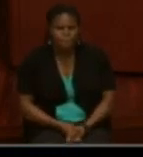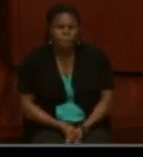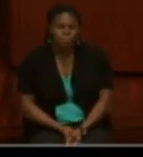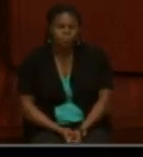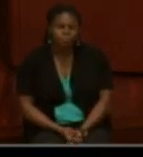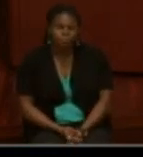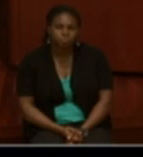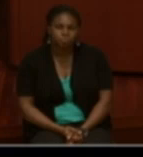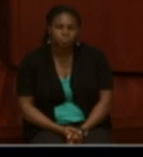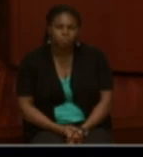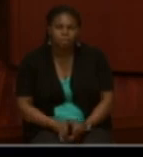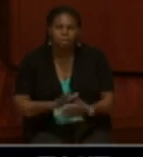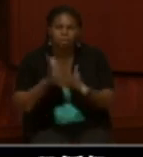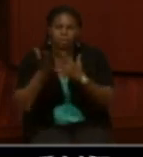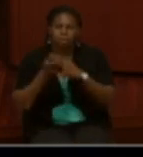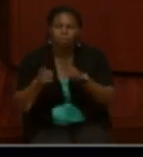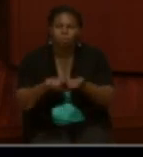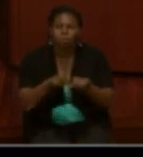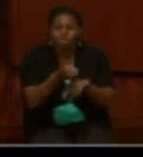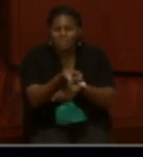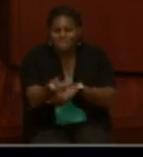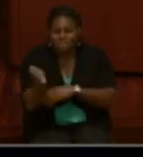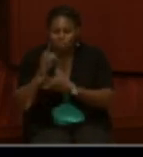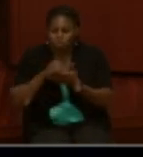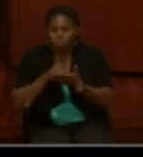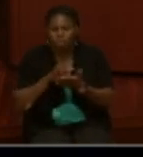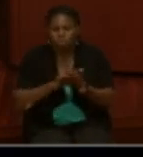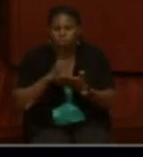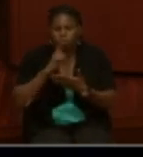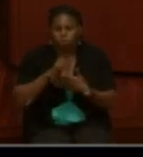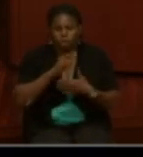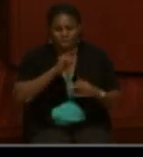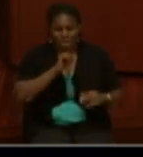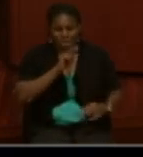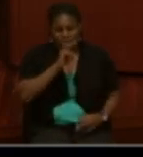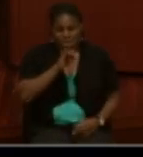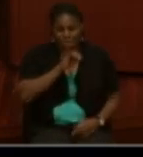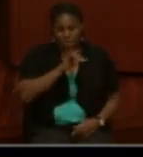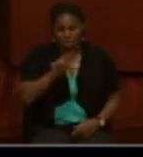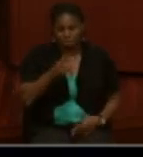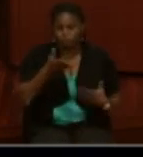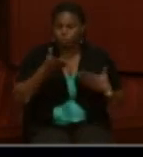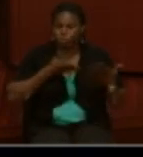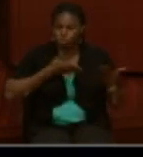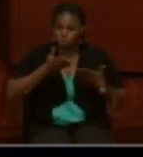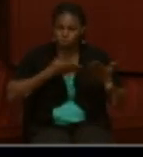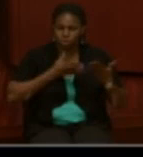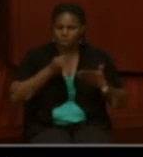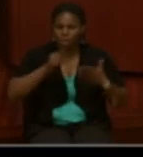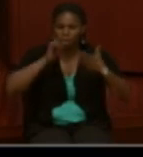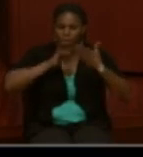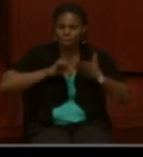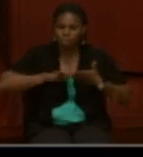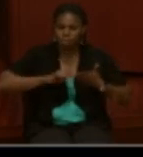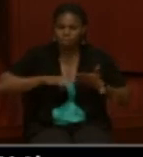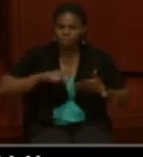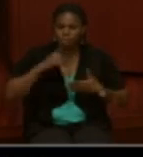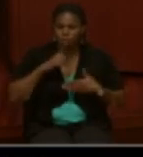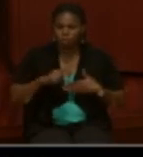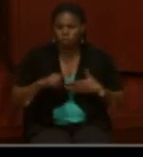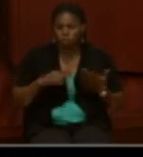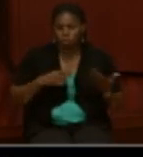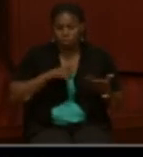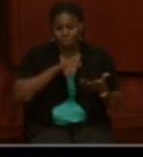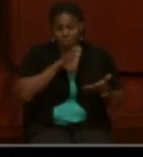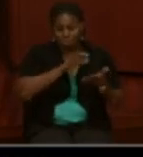The file also contains several documents relating to the Naval service of Samuel Blake and investigations into the validity of Georgiana's